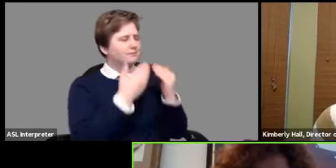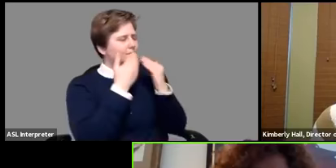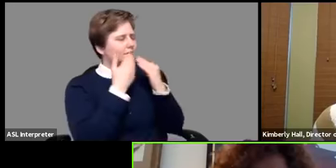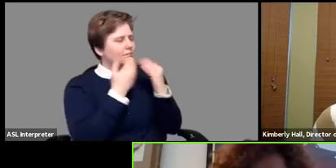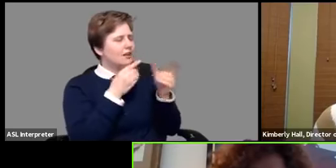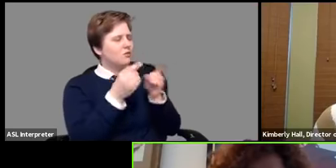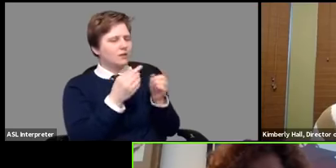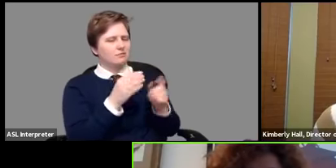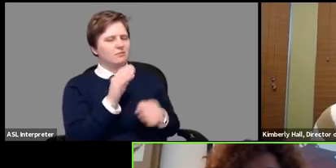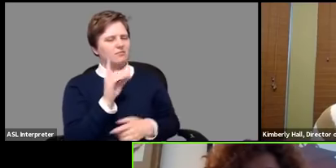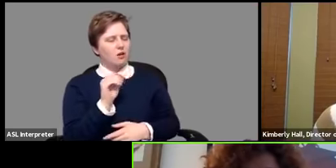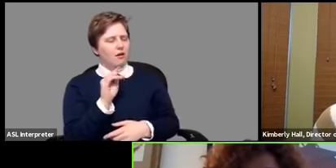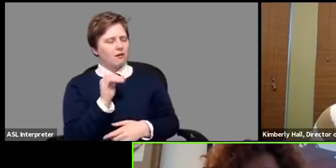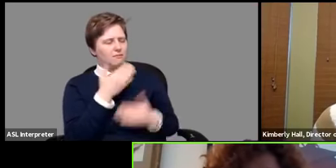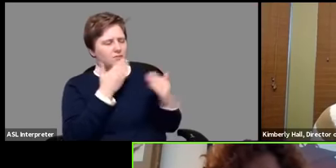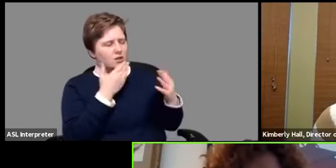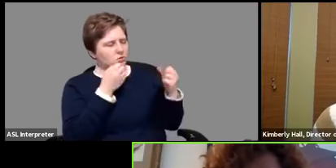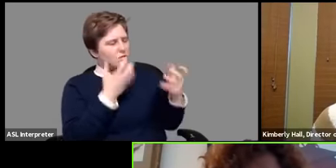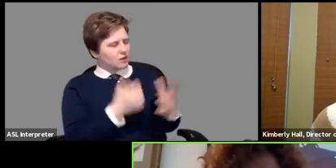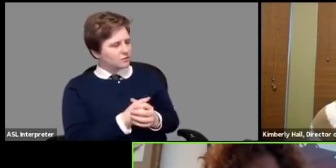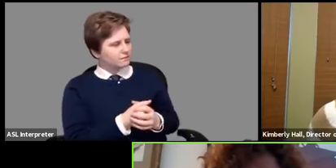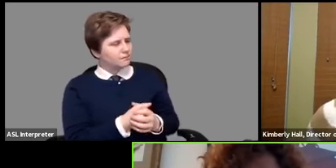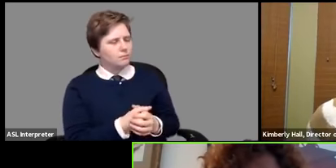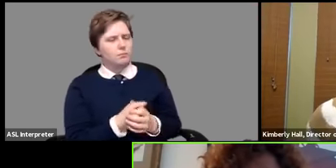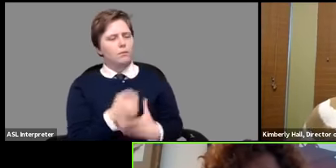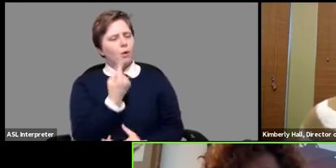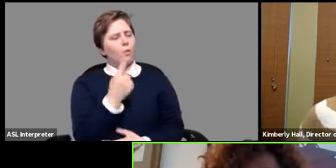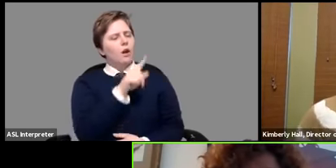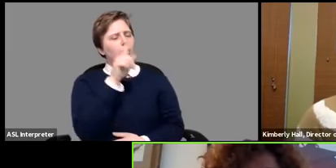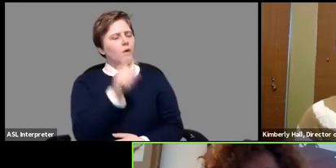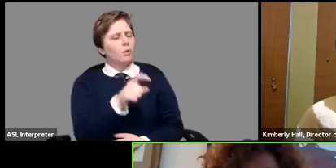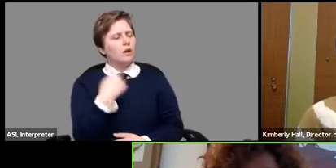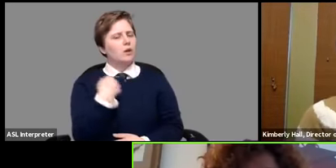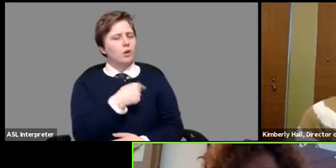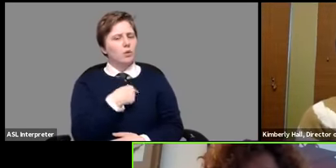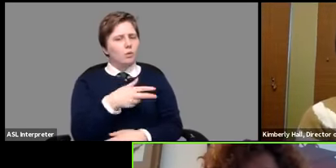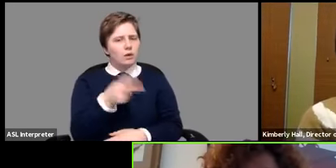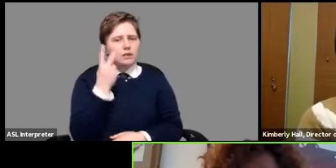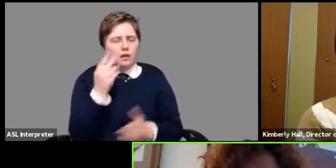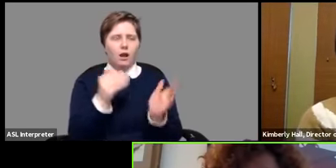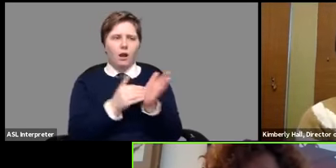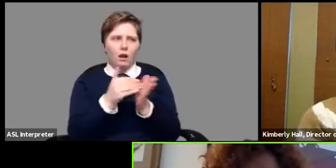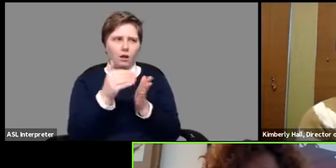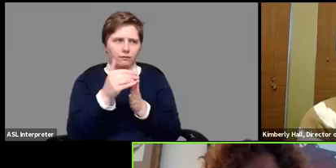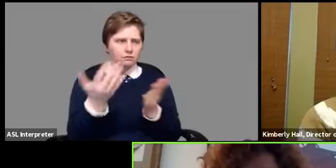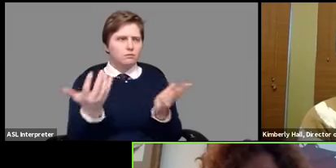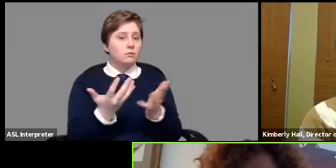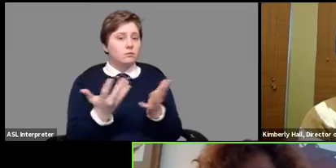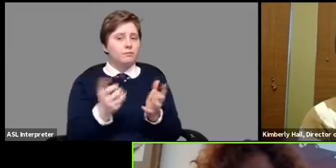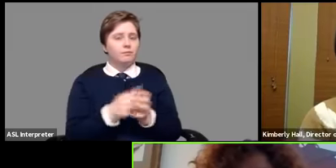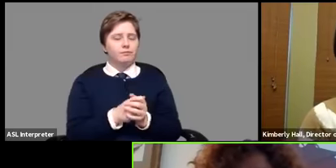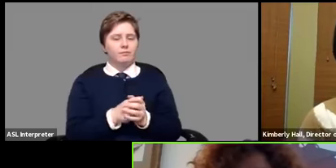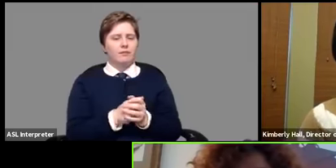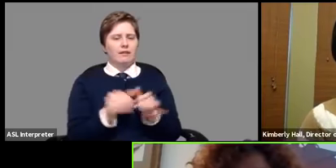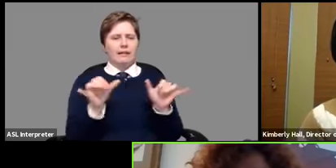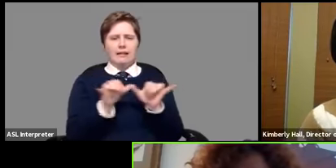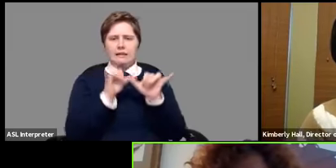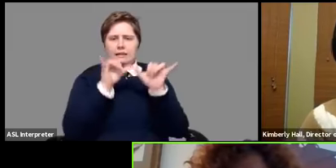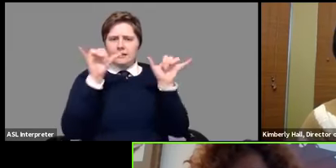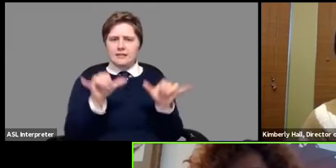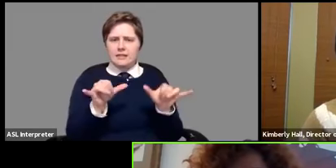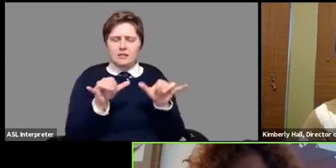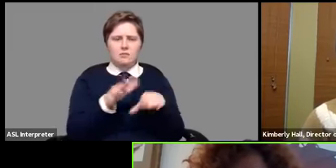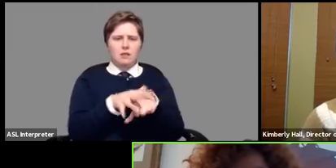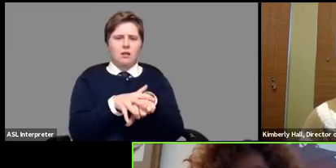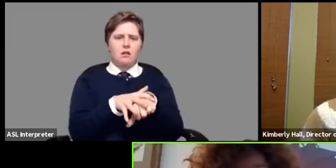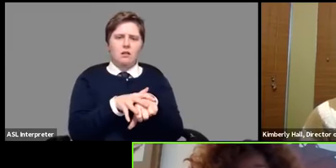very much one of the um questions that we hear an awful lot is that the system seems to be moving fairly